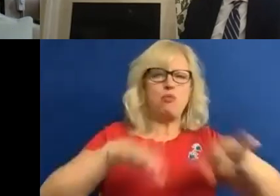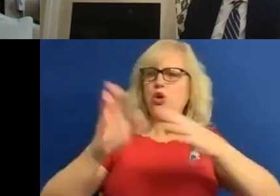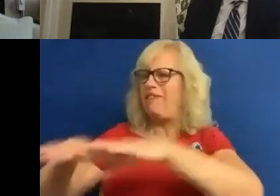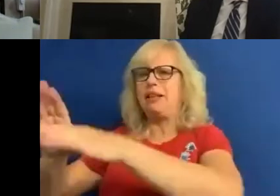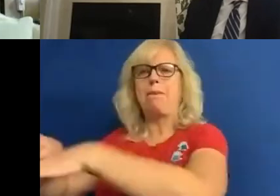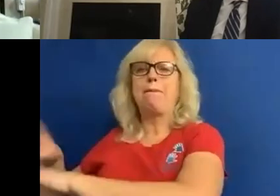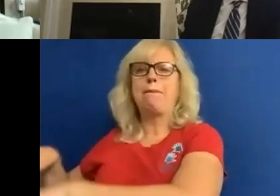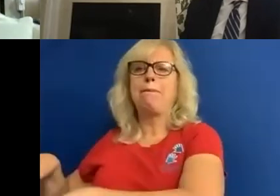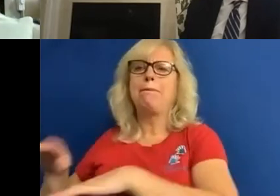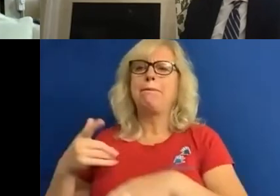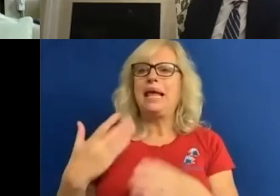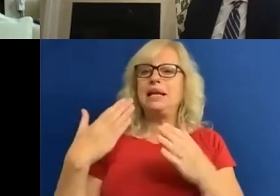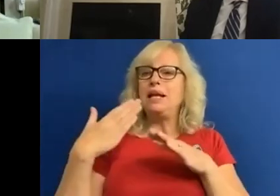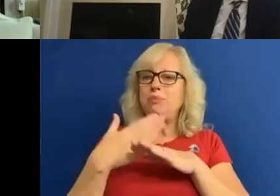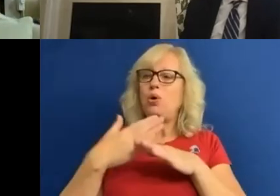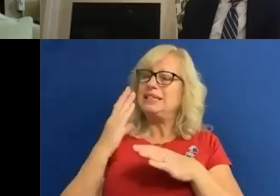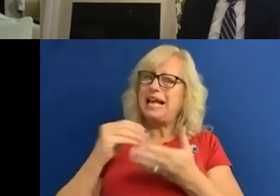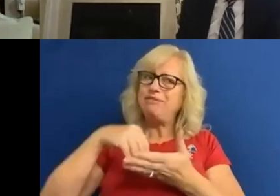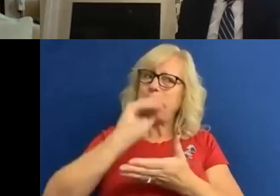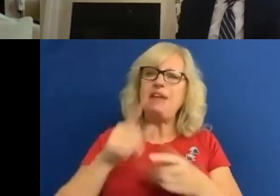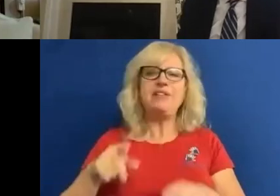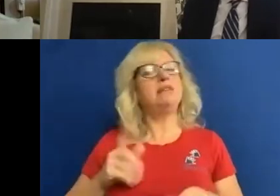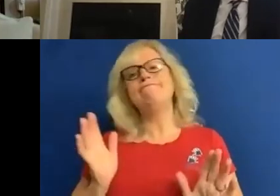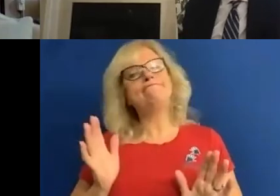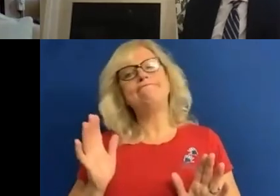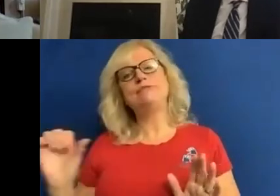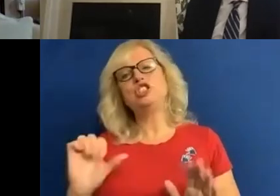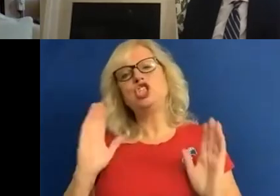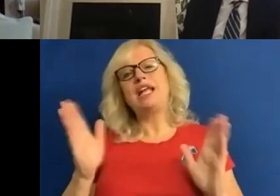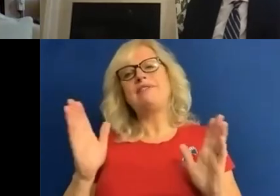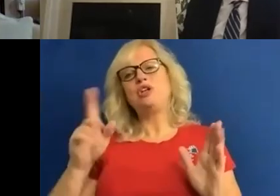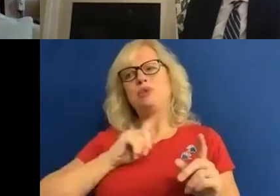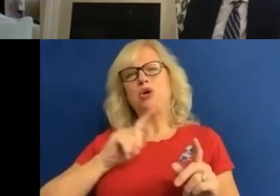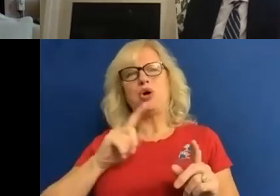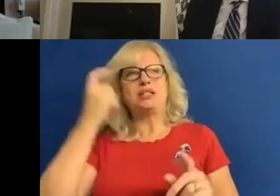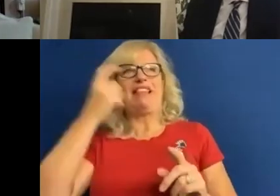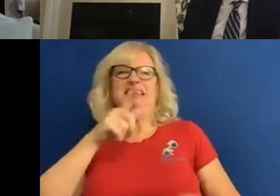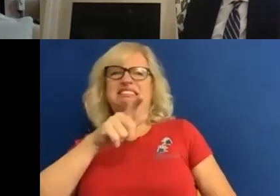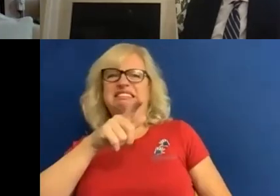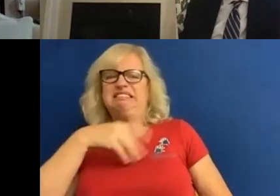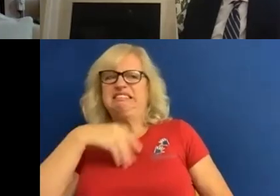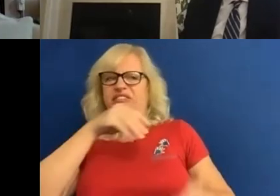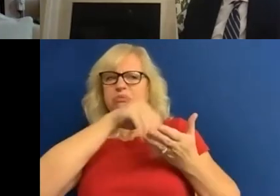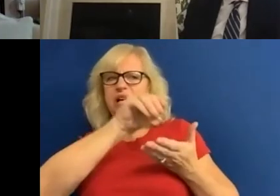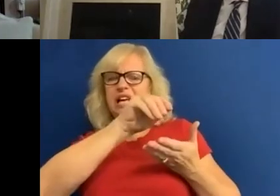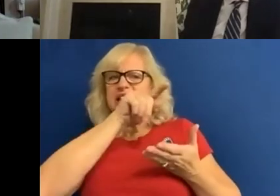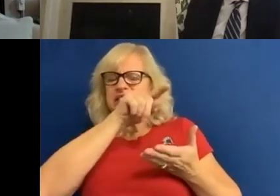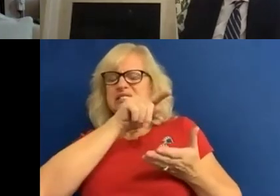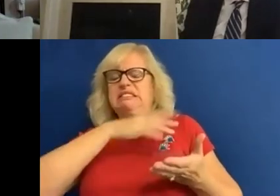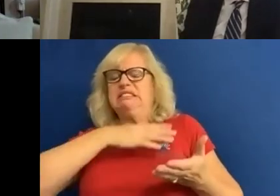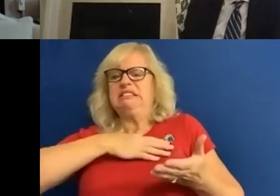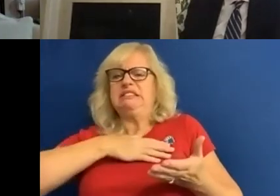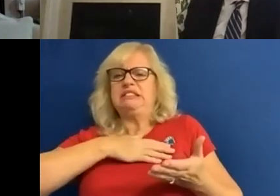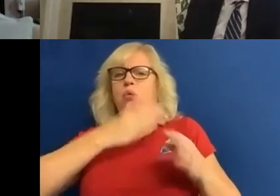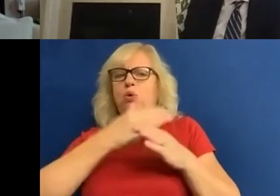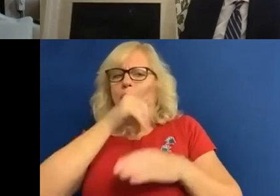necessarily have to bear the cost of that so because it can put them off employing disabled people so there is something there that you know, people can